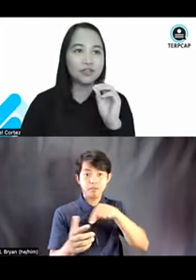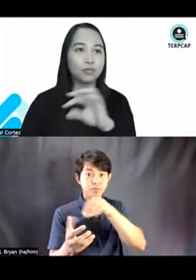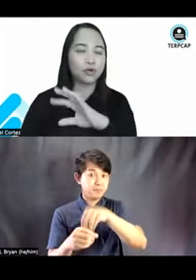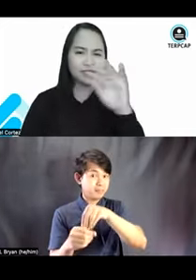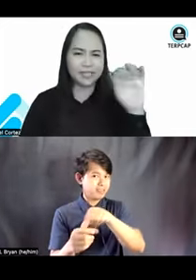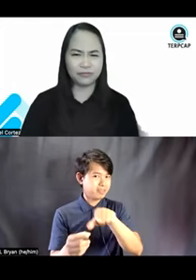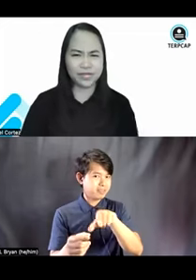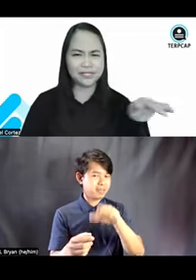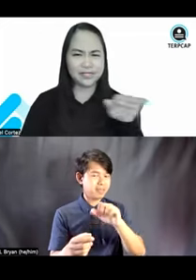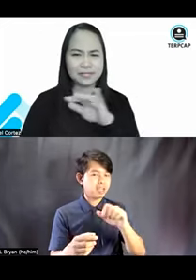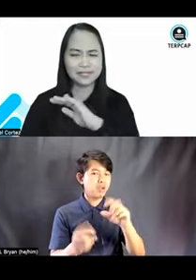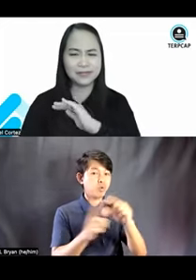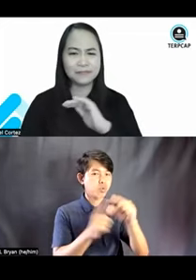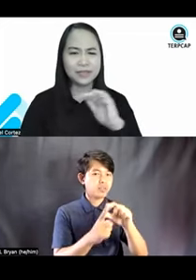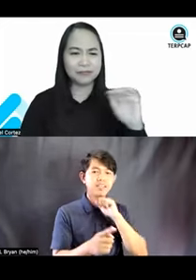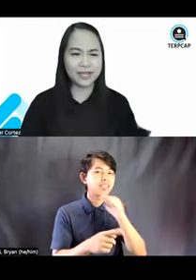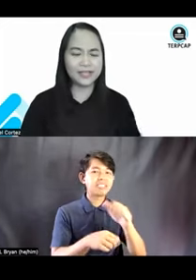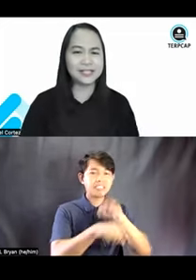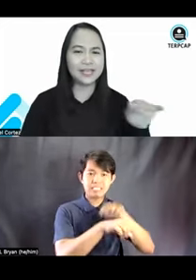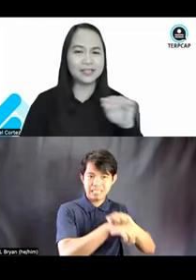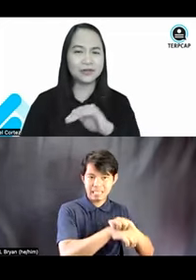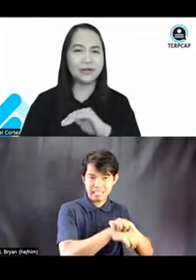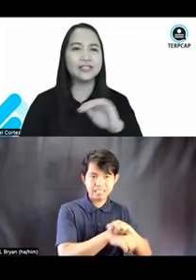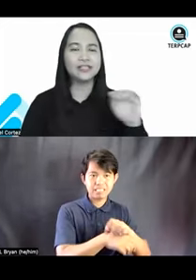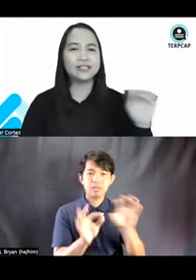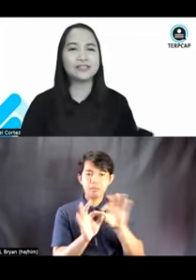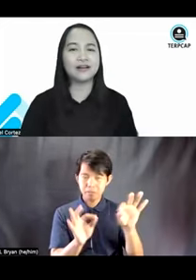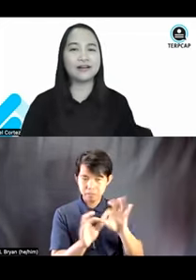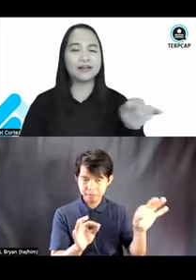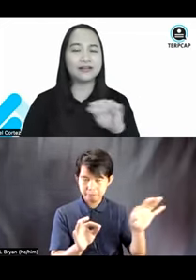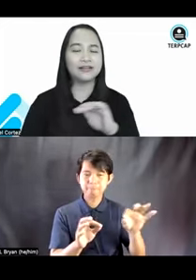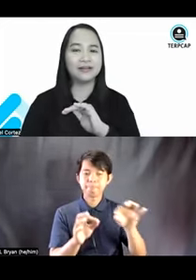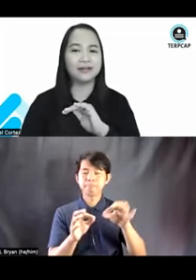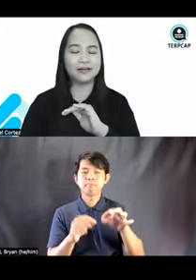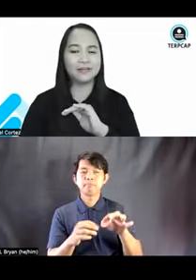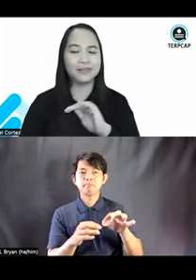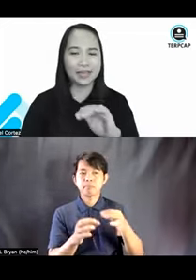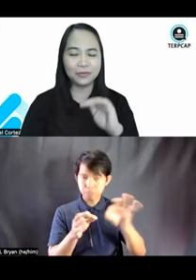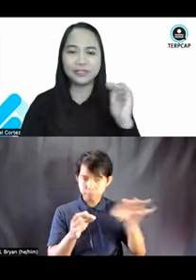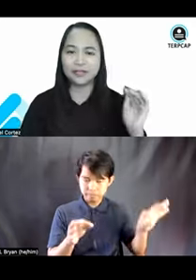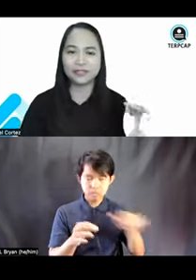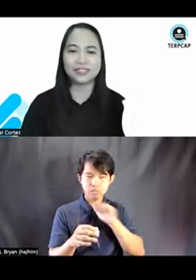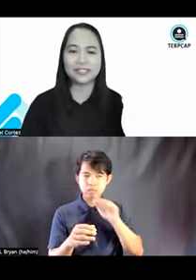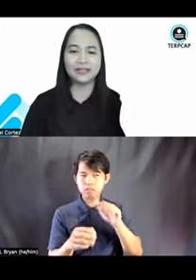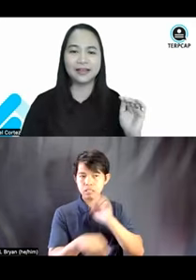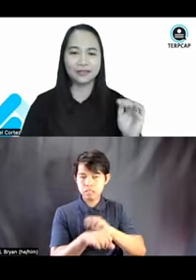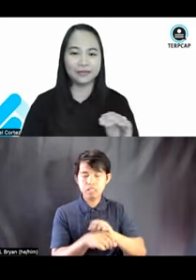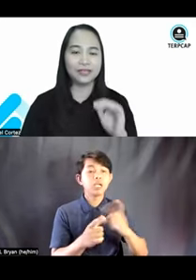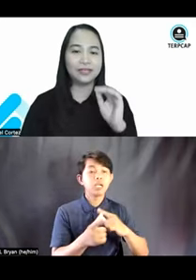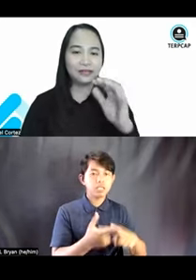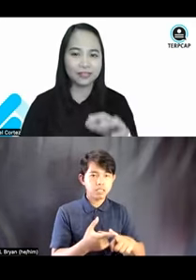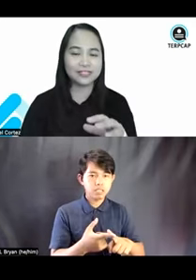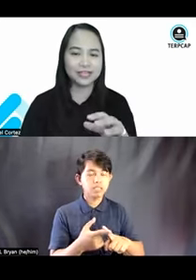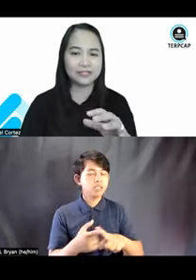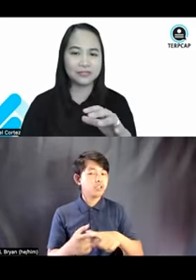-English words and phrases, right? And your audience are, can only understand either